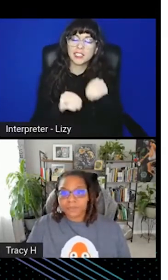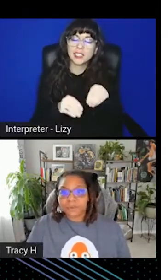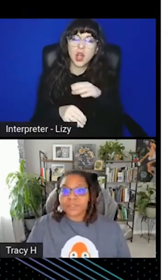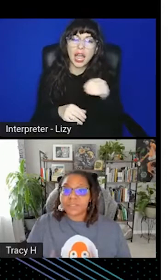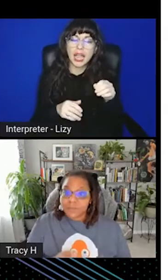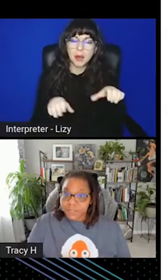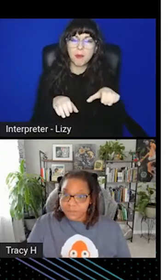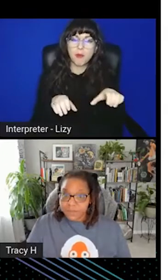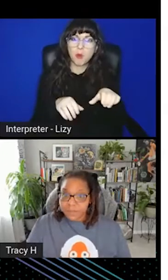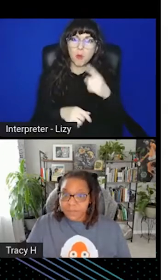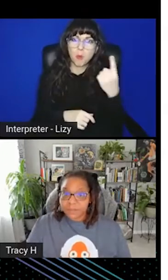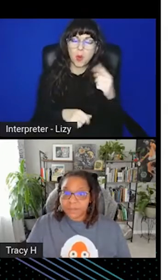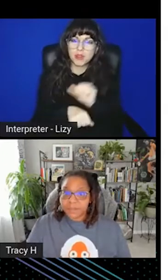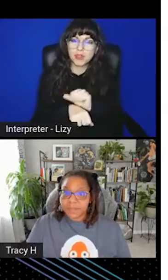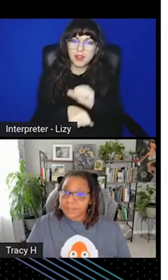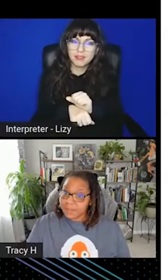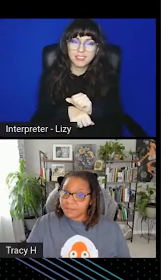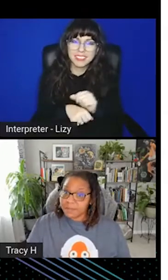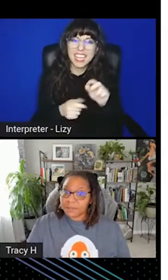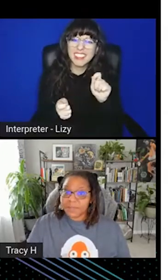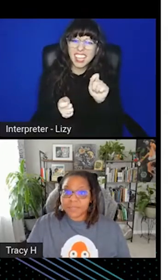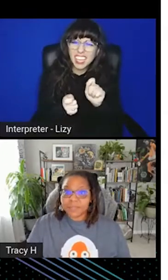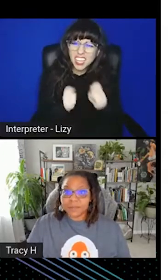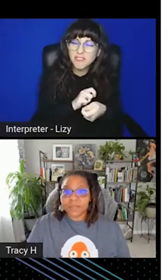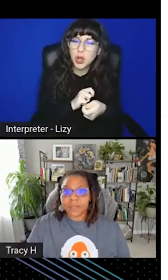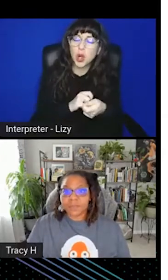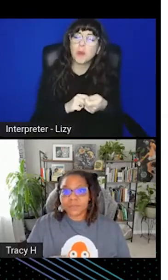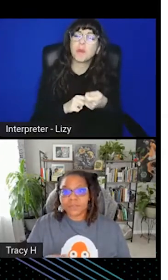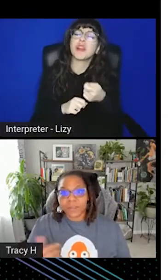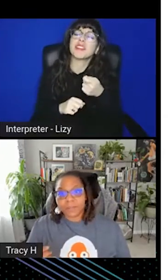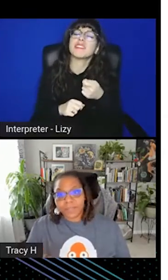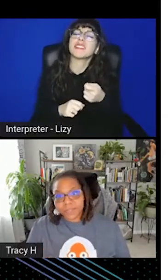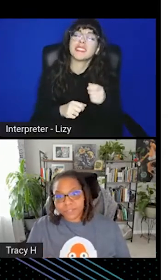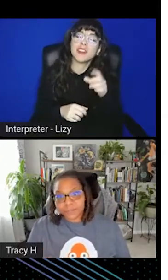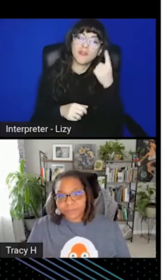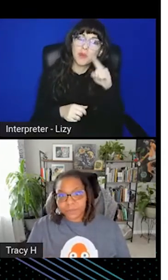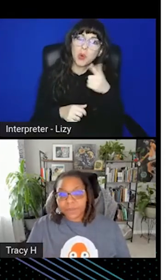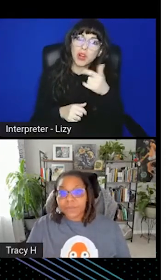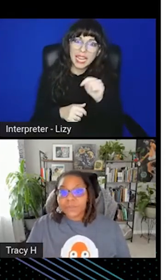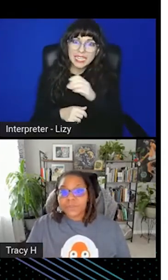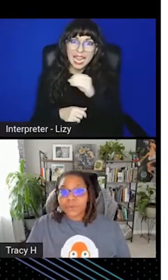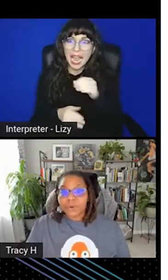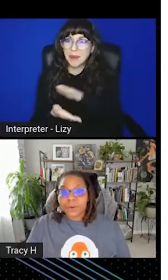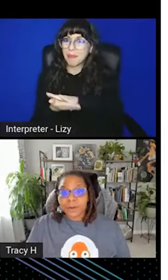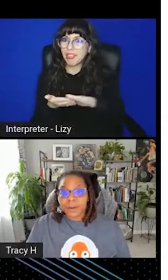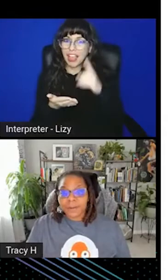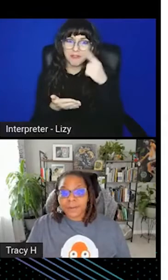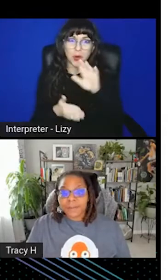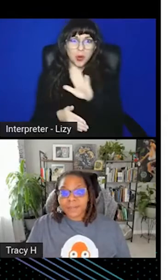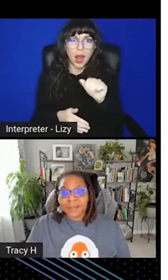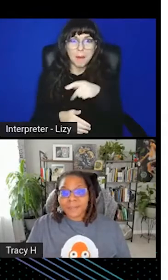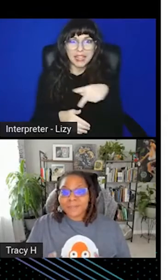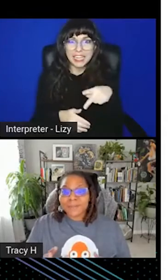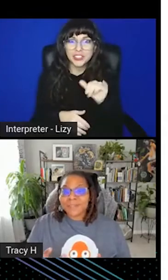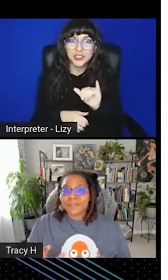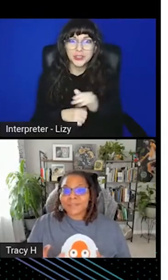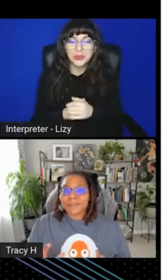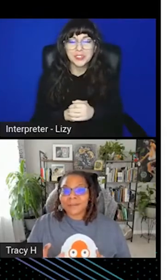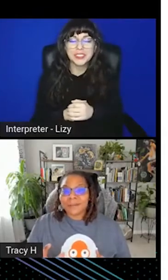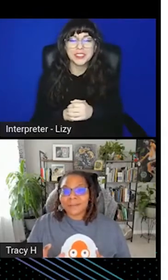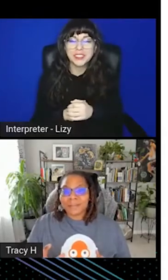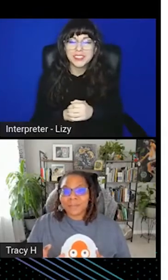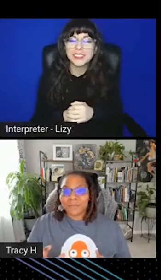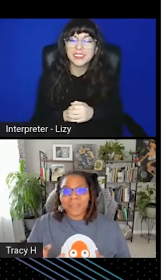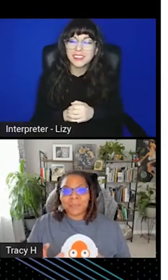It converts sealed secrets that can be committed to Git to plain secrets that can be used in your application. So Bitnami sealed secrets